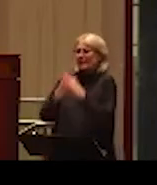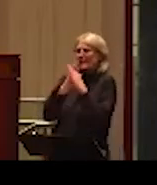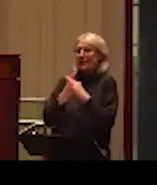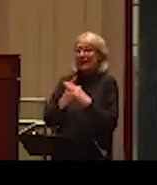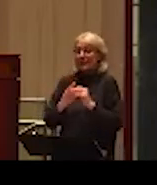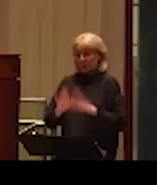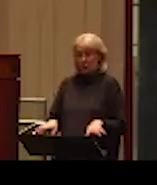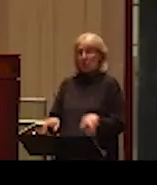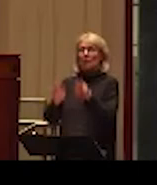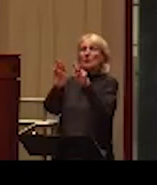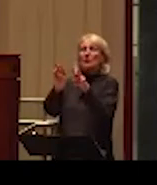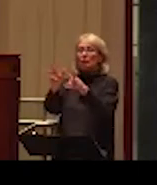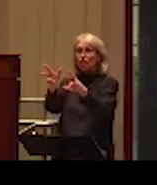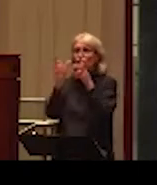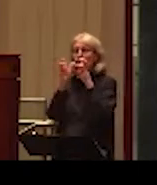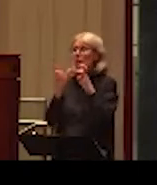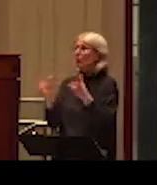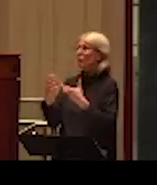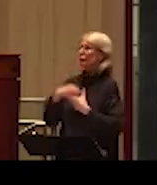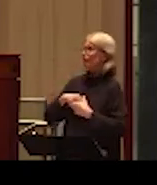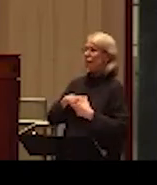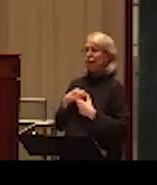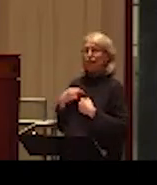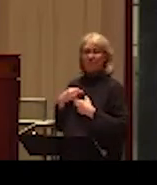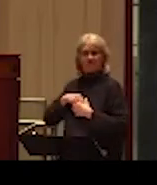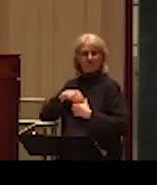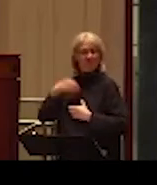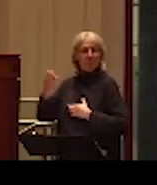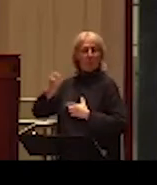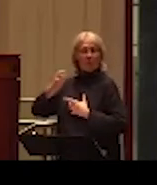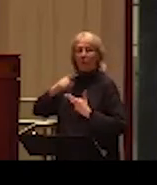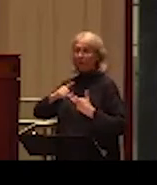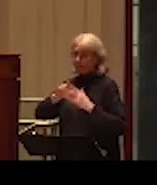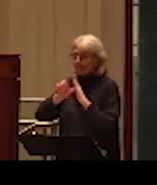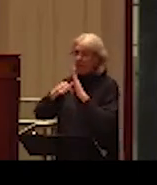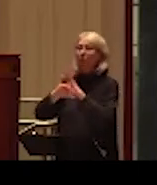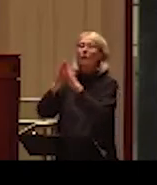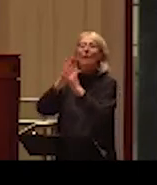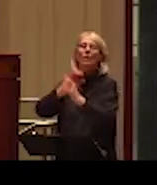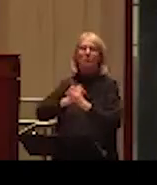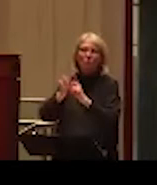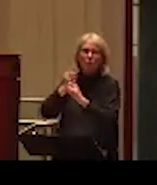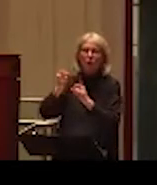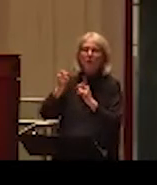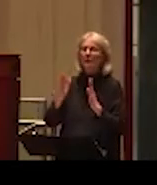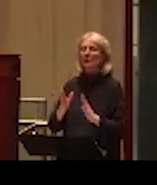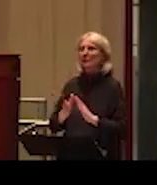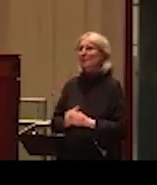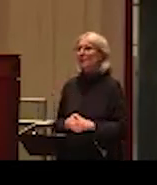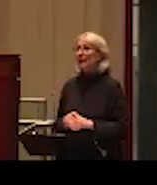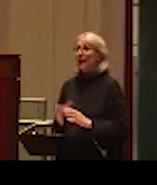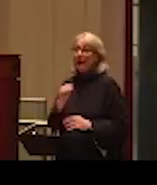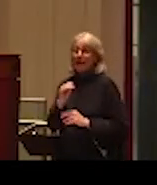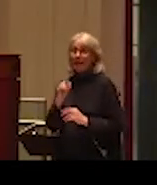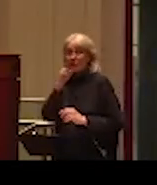violence that the children can actually get from witnessing or experiencing abuse in the families. And, of course, it's also beneficial to women